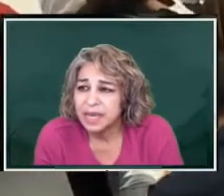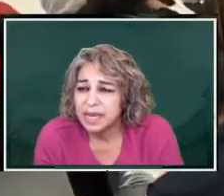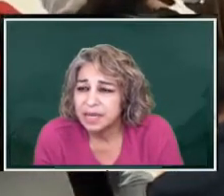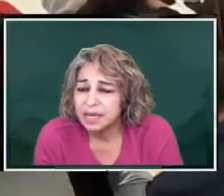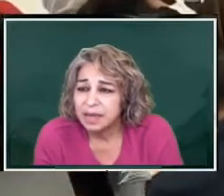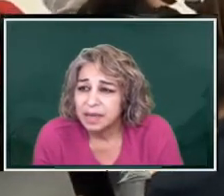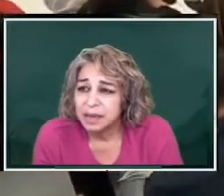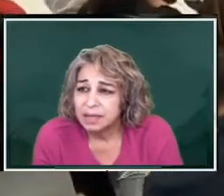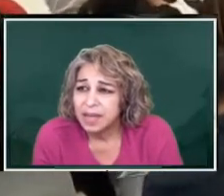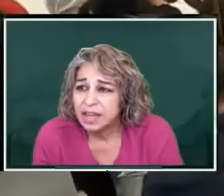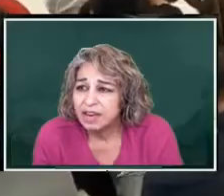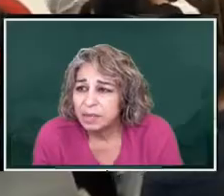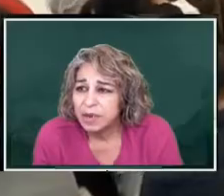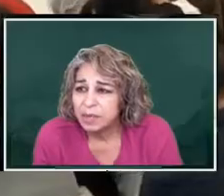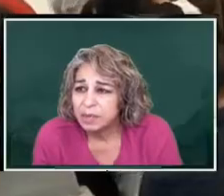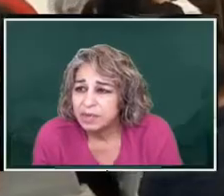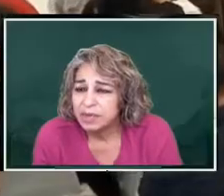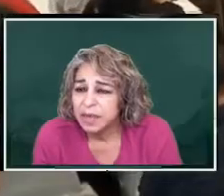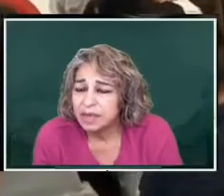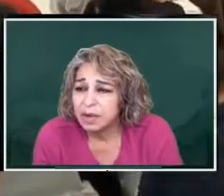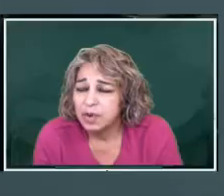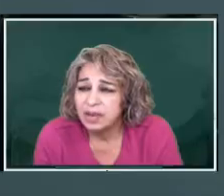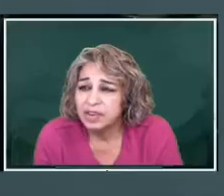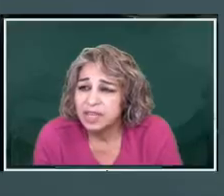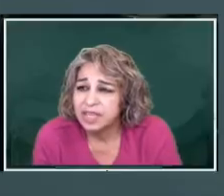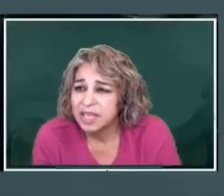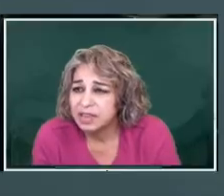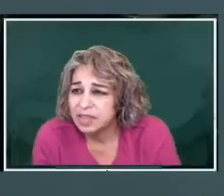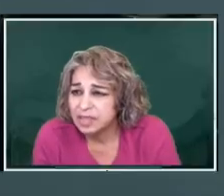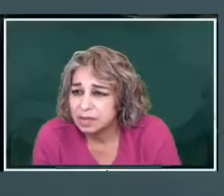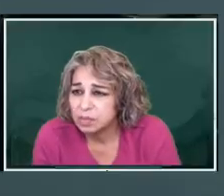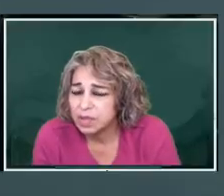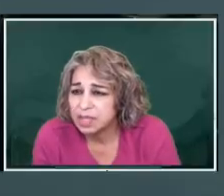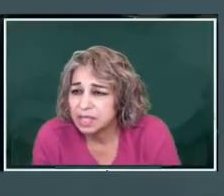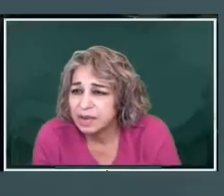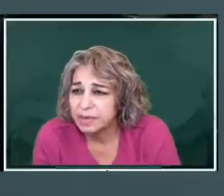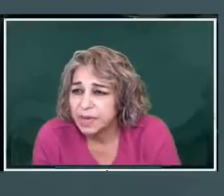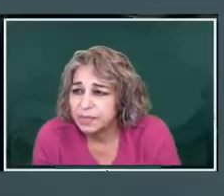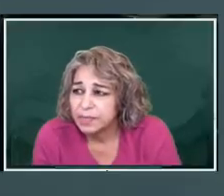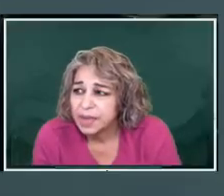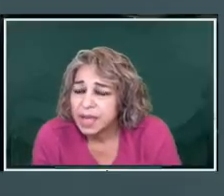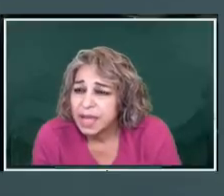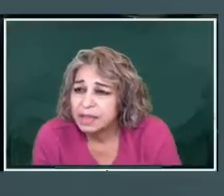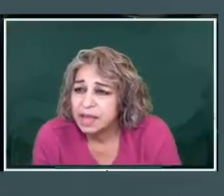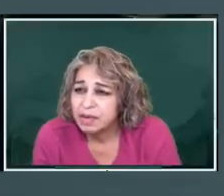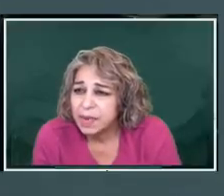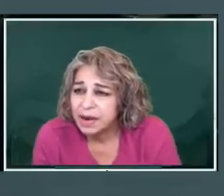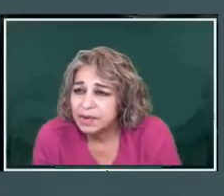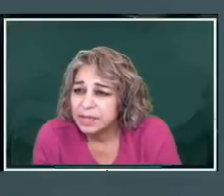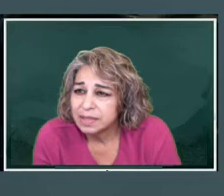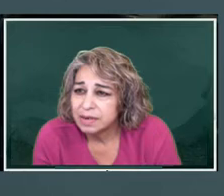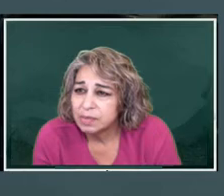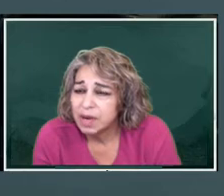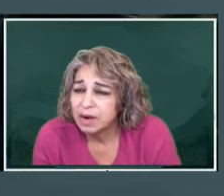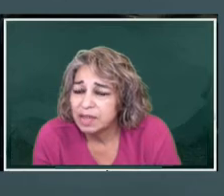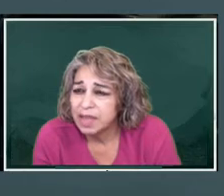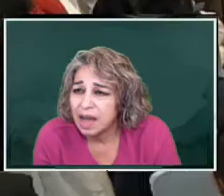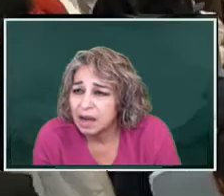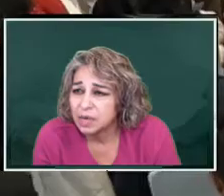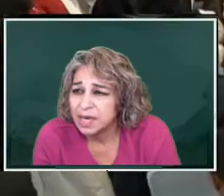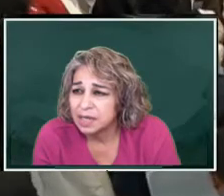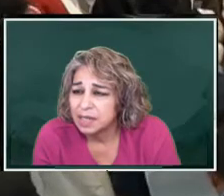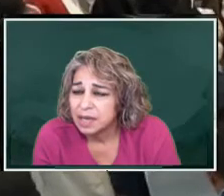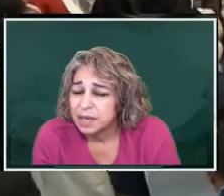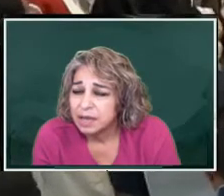designated, that it could not be removed. And they would have to continue this with this government. And the other matter is regarding